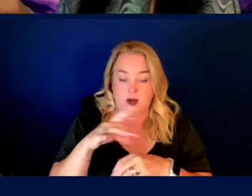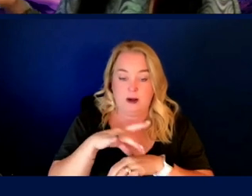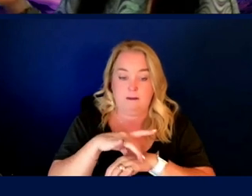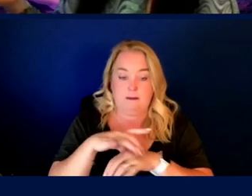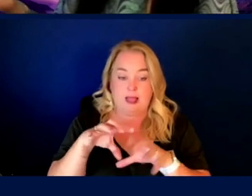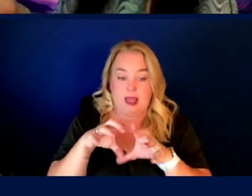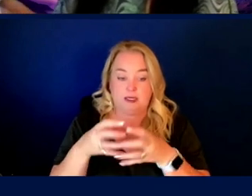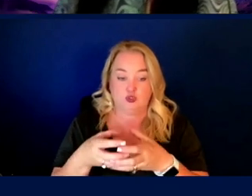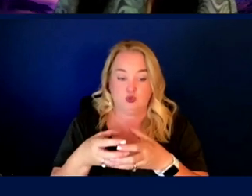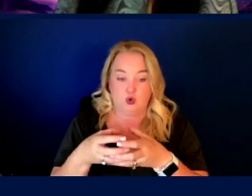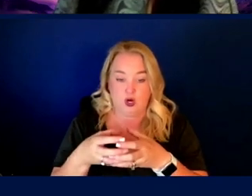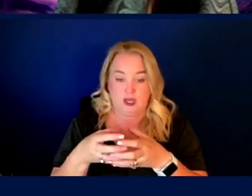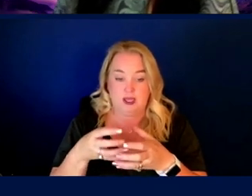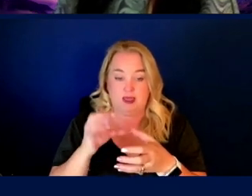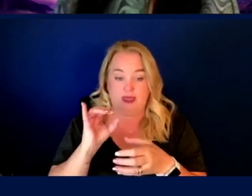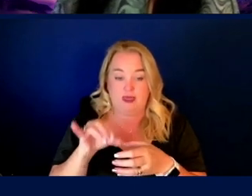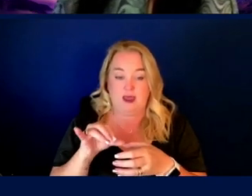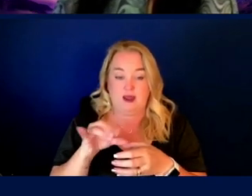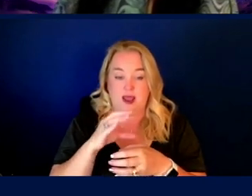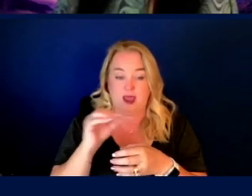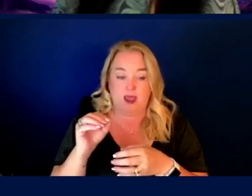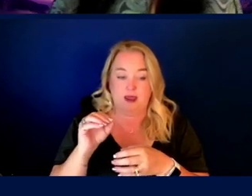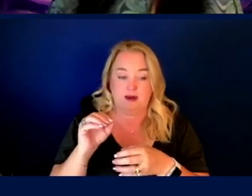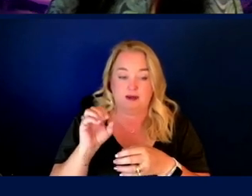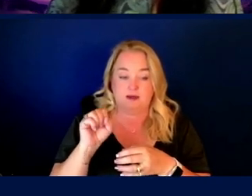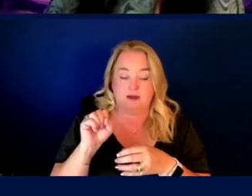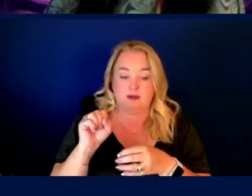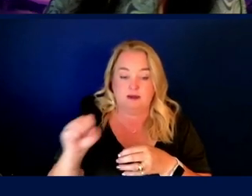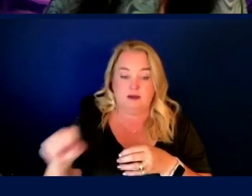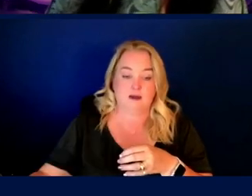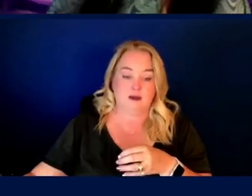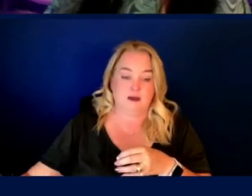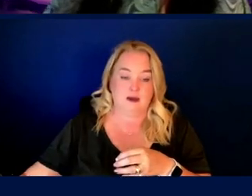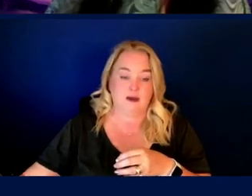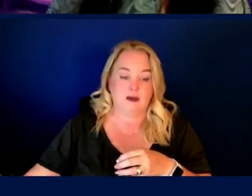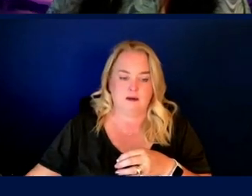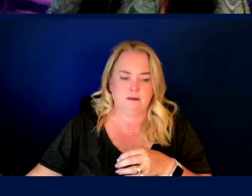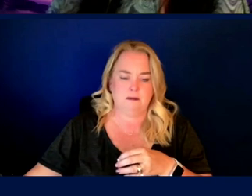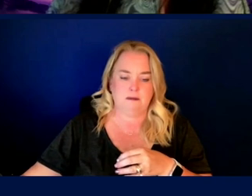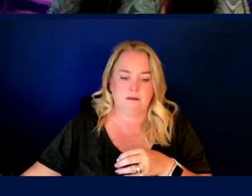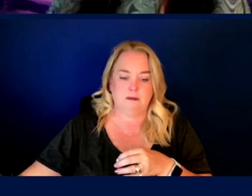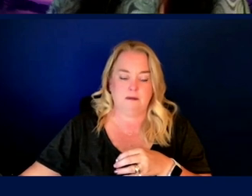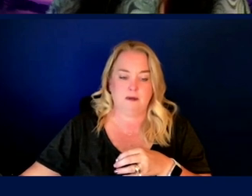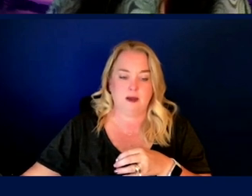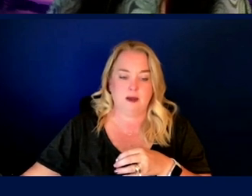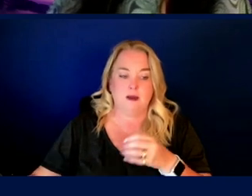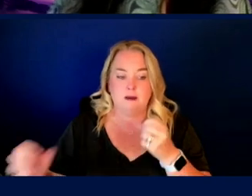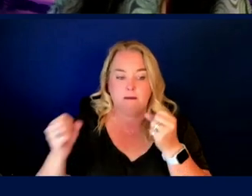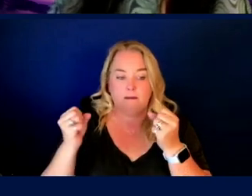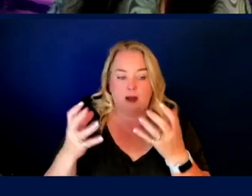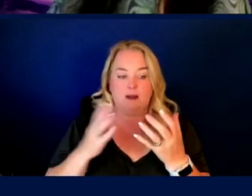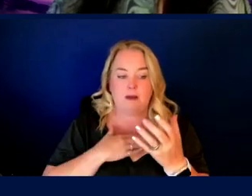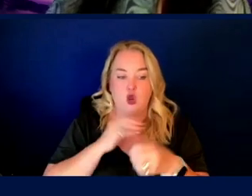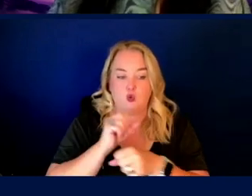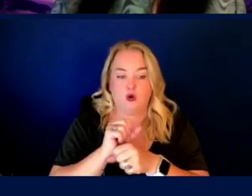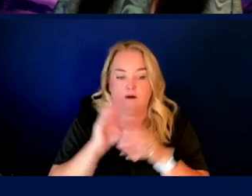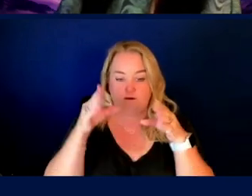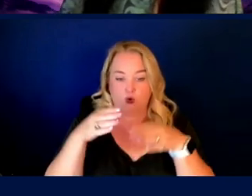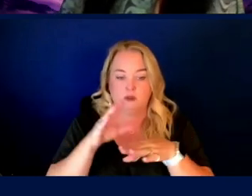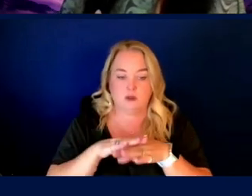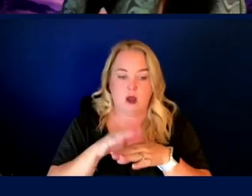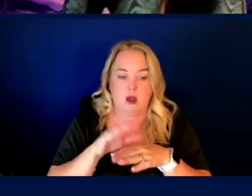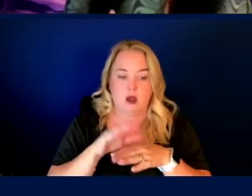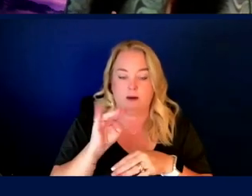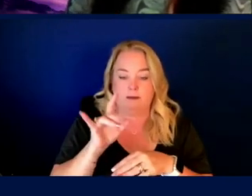OSIRIS-REx, which had a big moment just the other day of asteroid sample return. And, uh, a lot of my work focuses on mission planning.